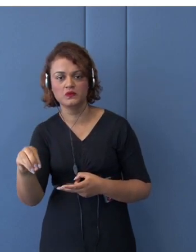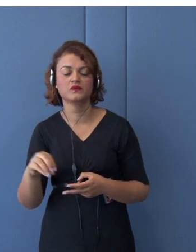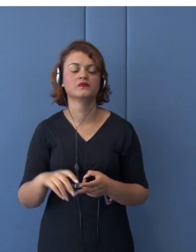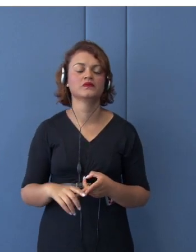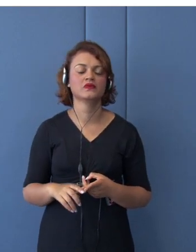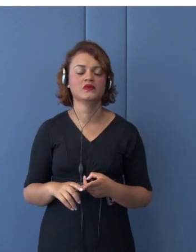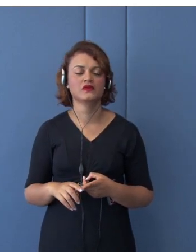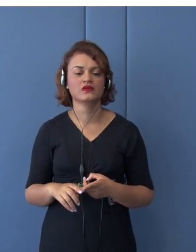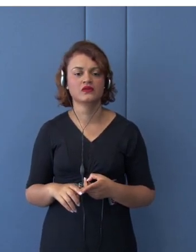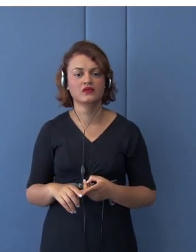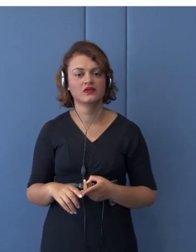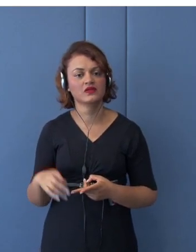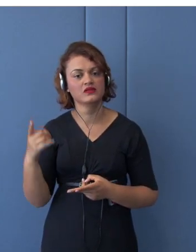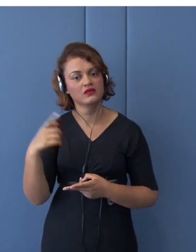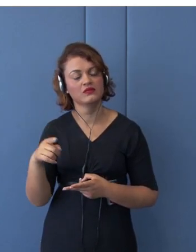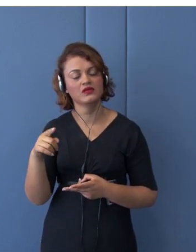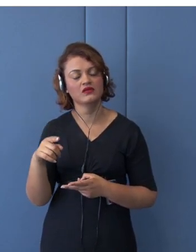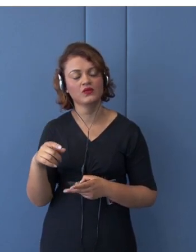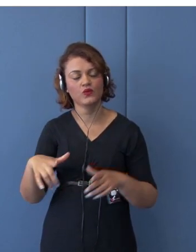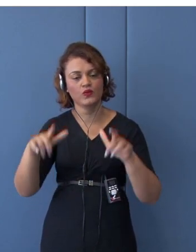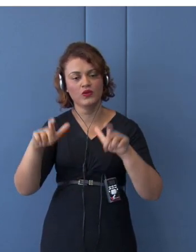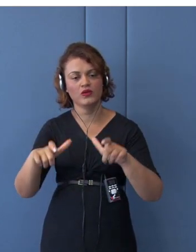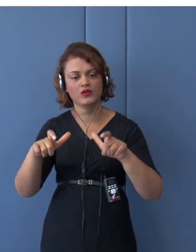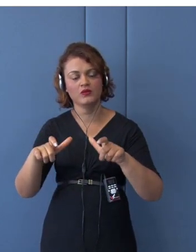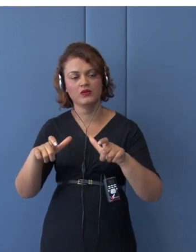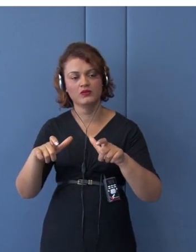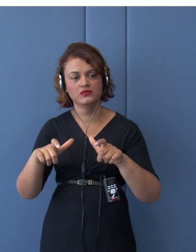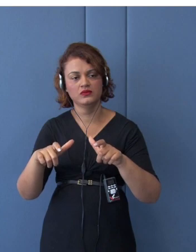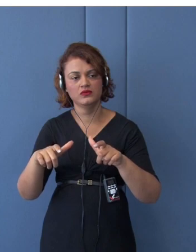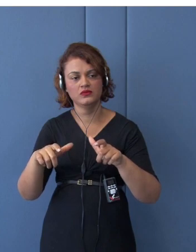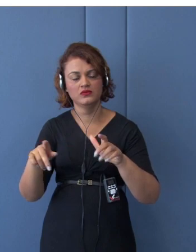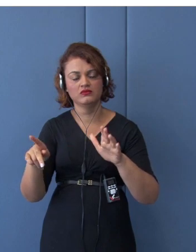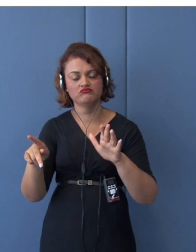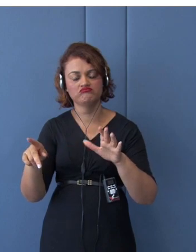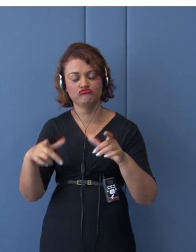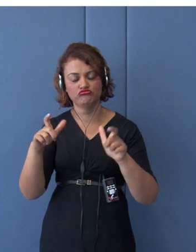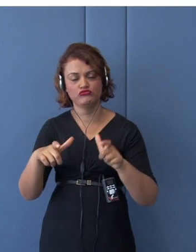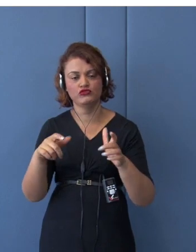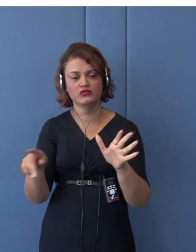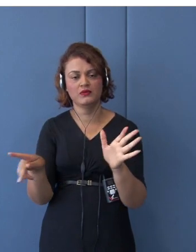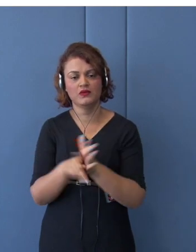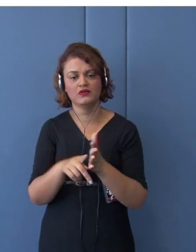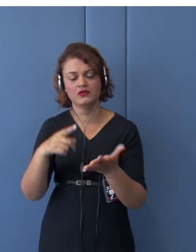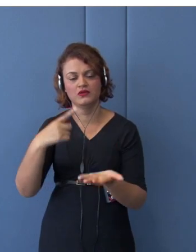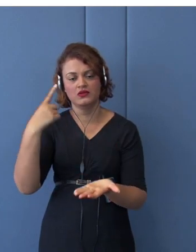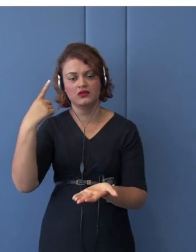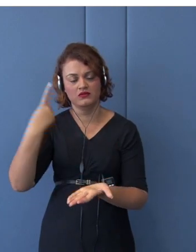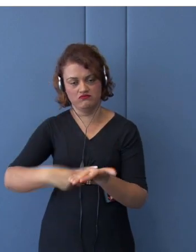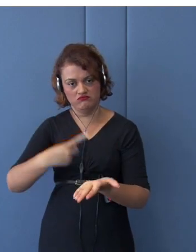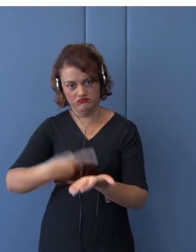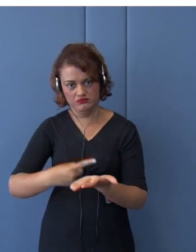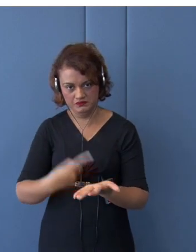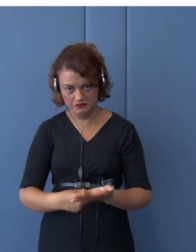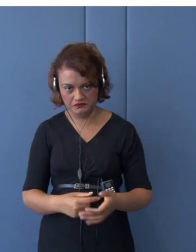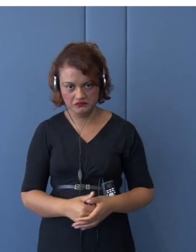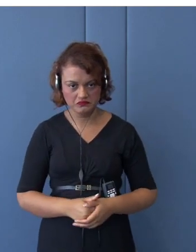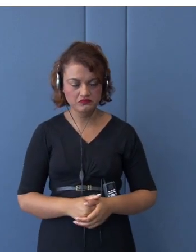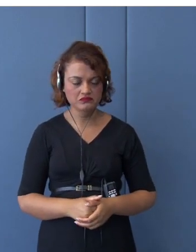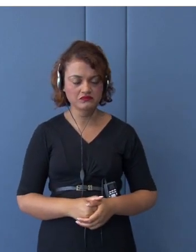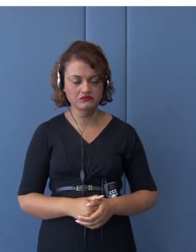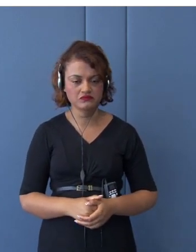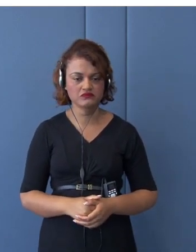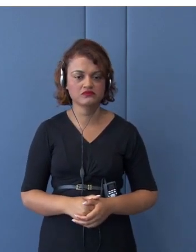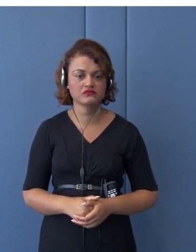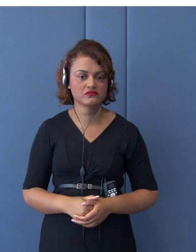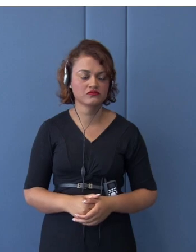Free Trade Area of Asia-Pacific. Abbreviation is FTAAP, Free Trade Area of Asia-Pacific.